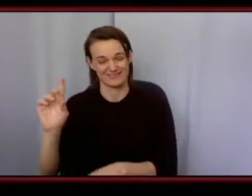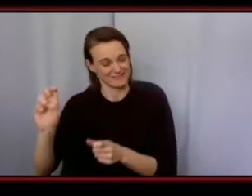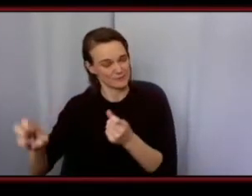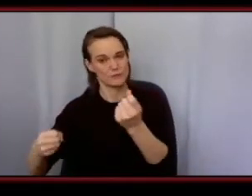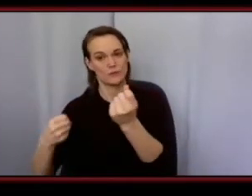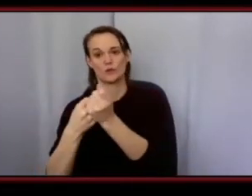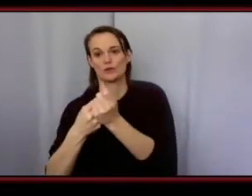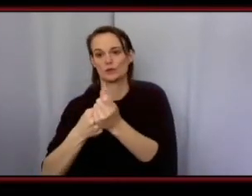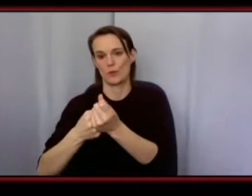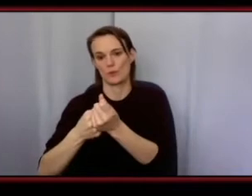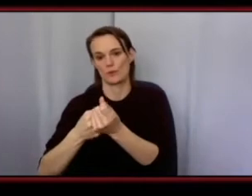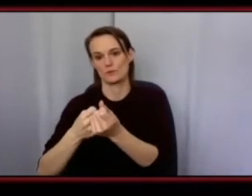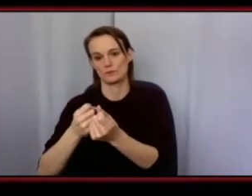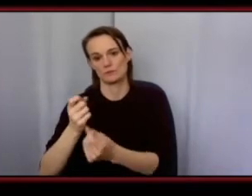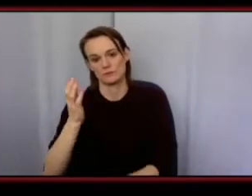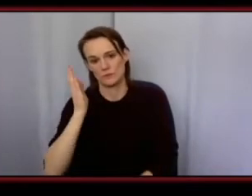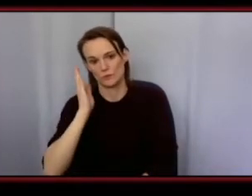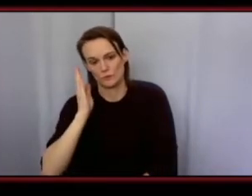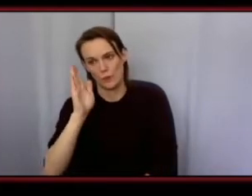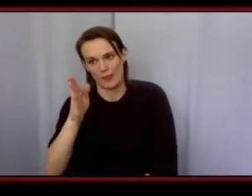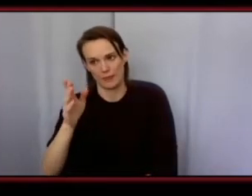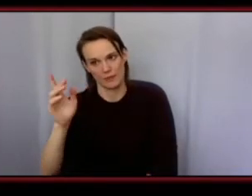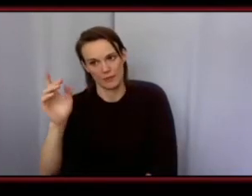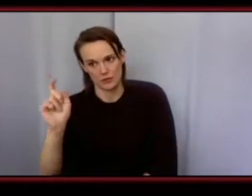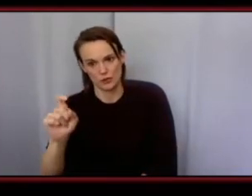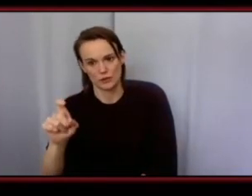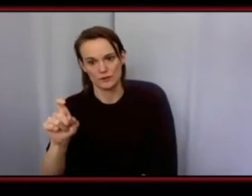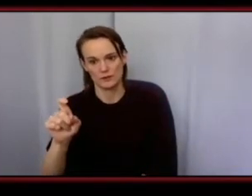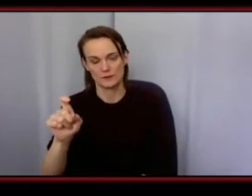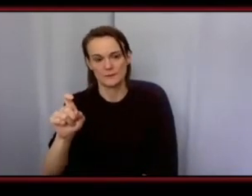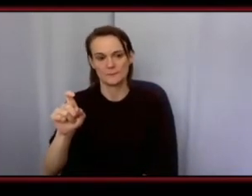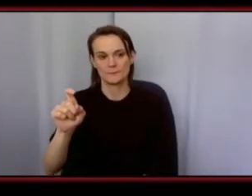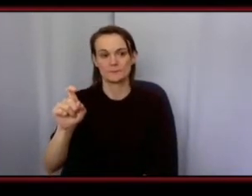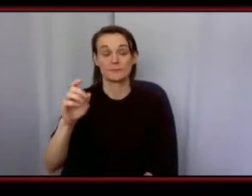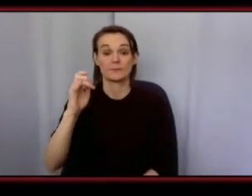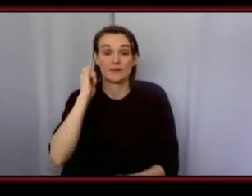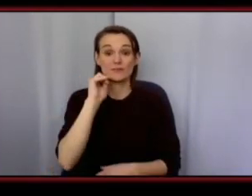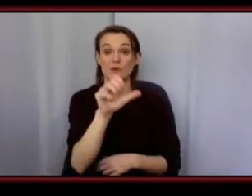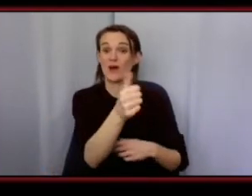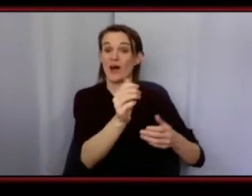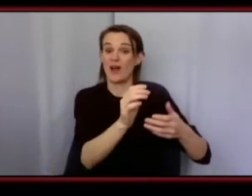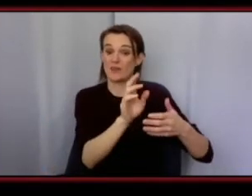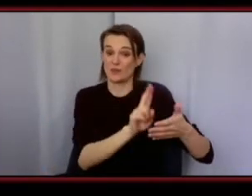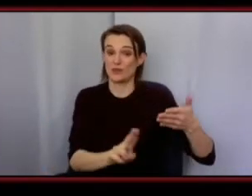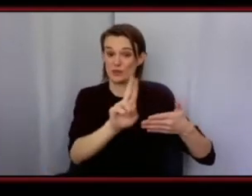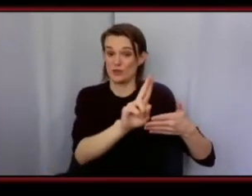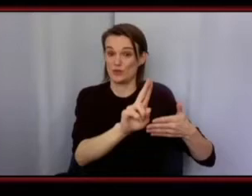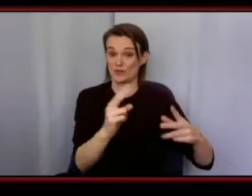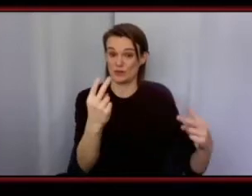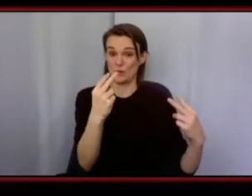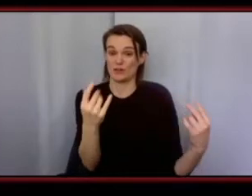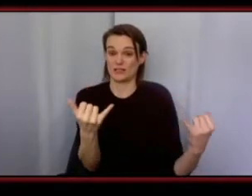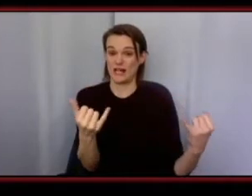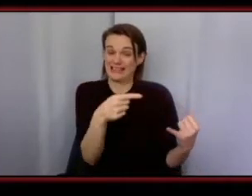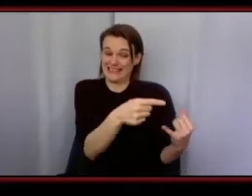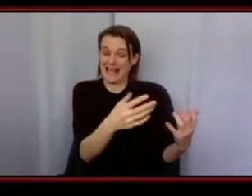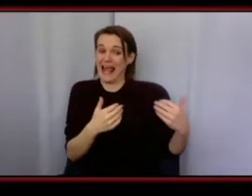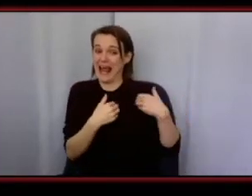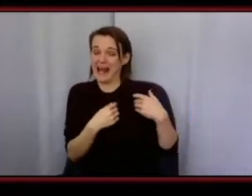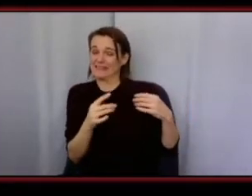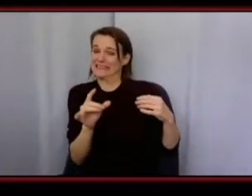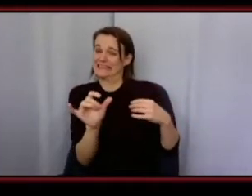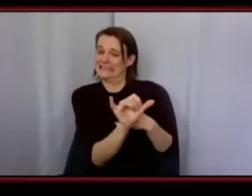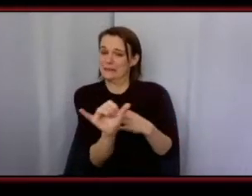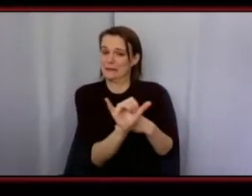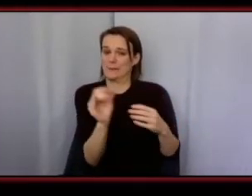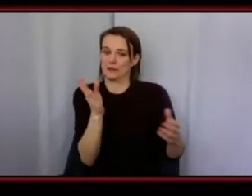and you should get them there um the other thing is if you're at another post-secondary and you're tuning in they should have similar services as well